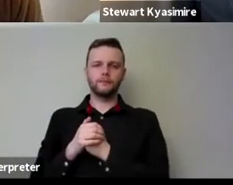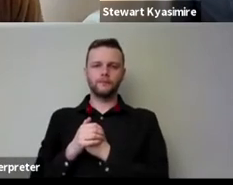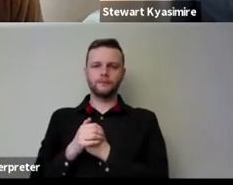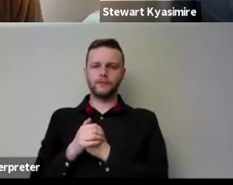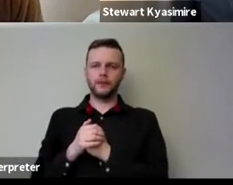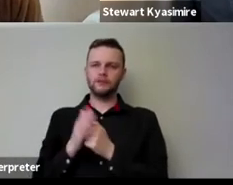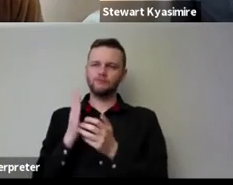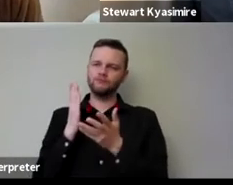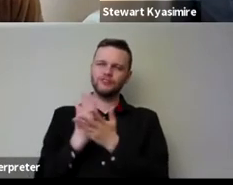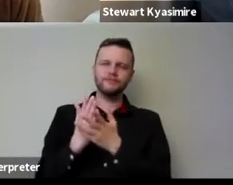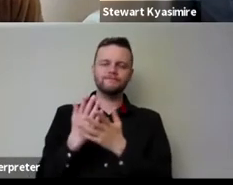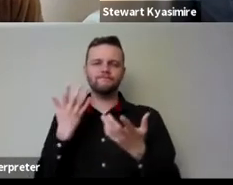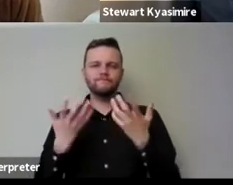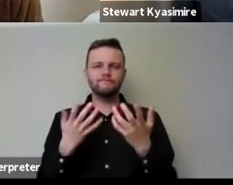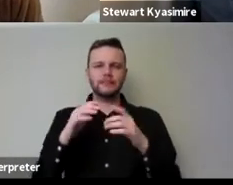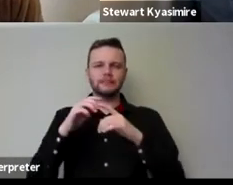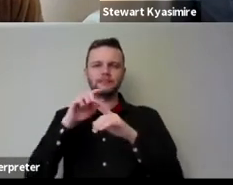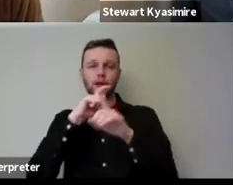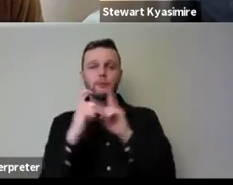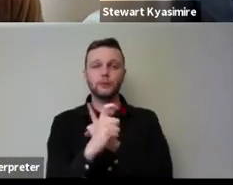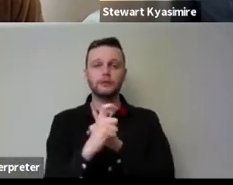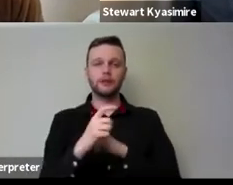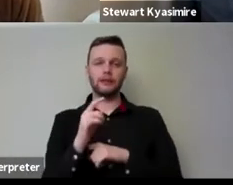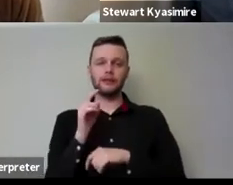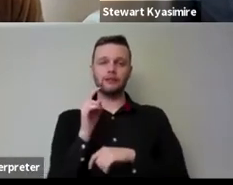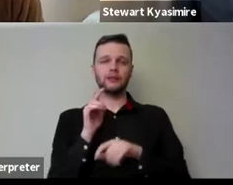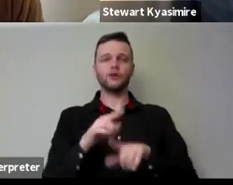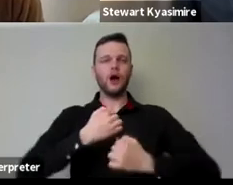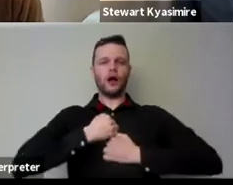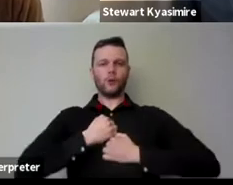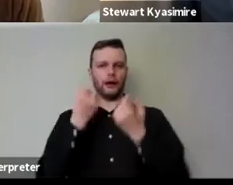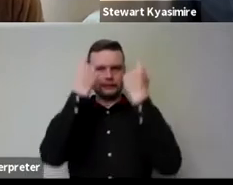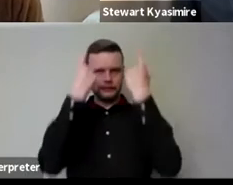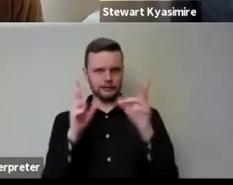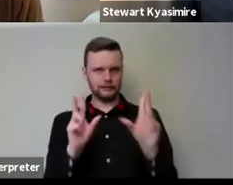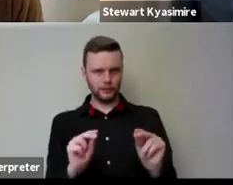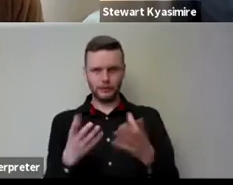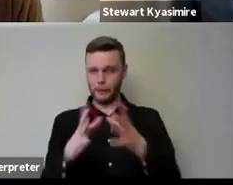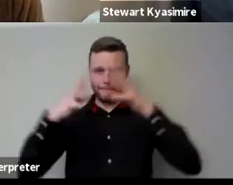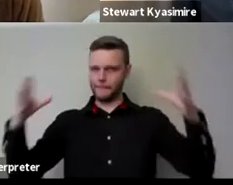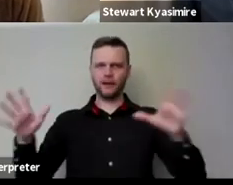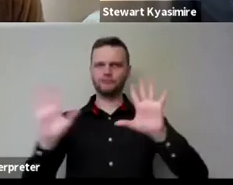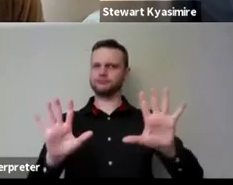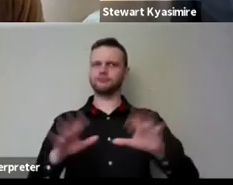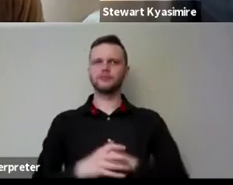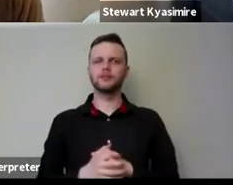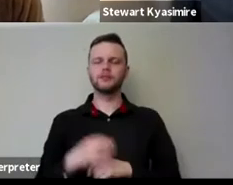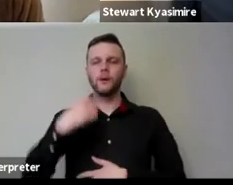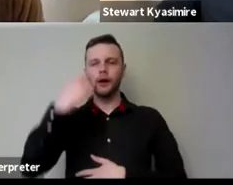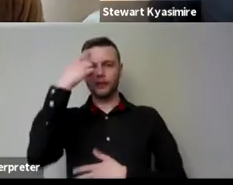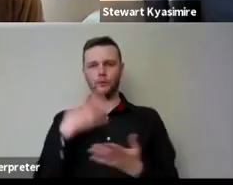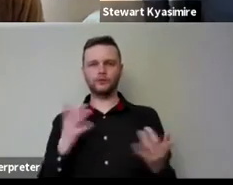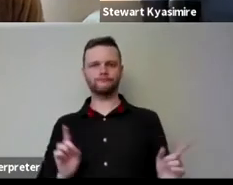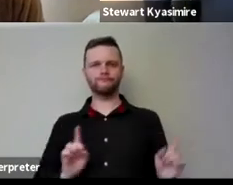you know and just community that are actually not our ideas they're much bigger and i'd like to see us allying ourselves as